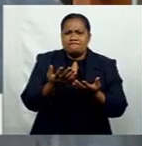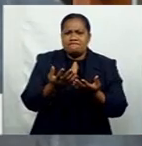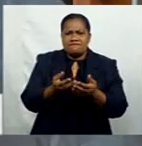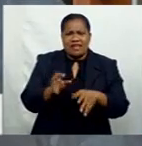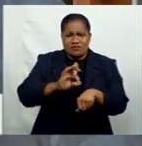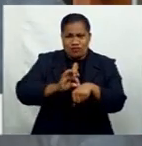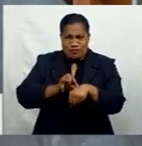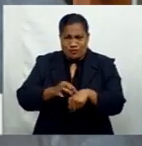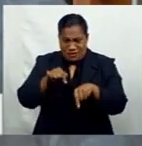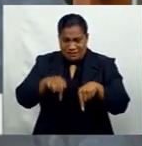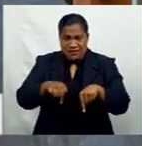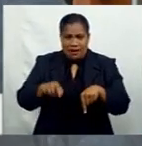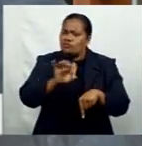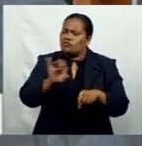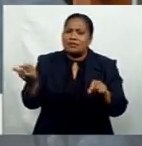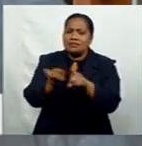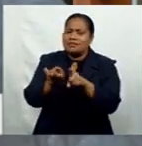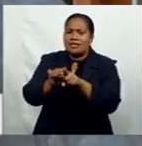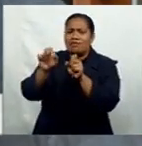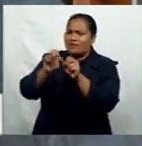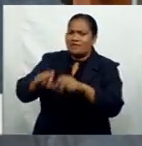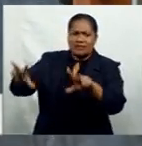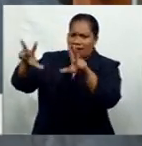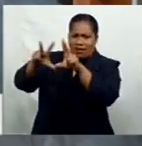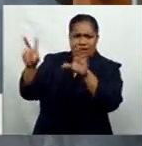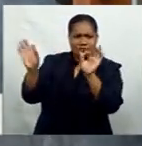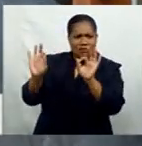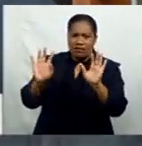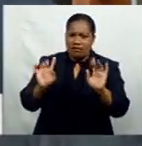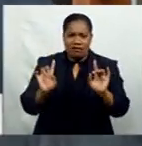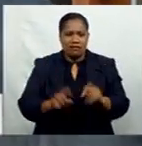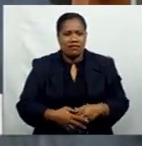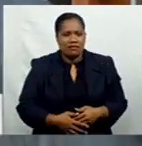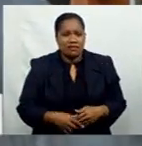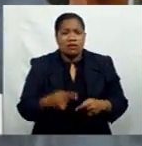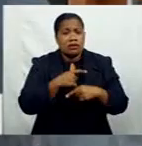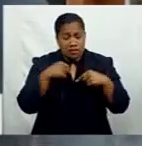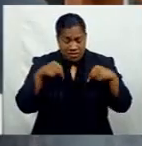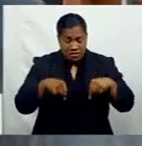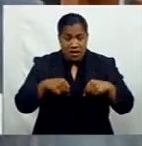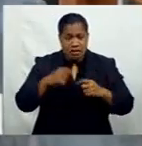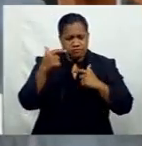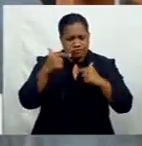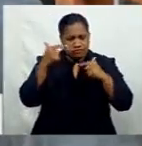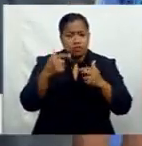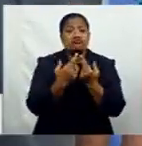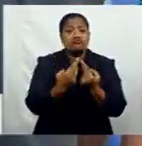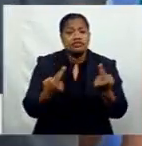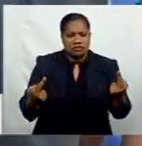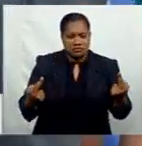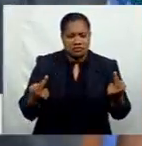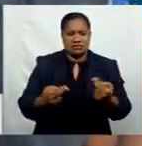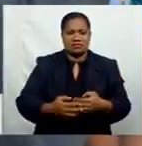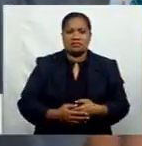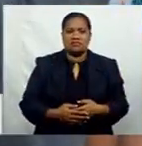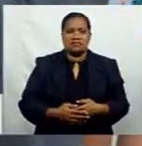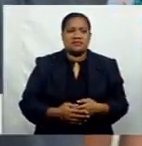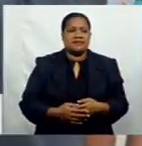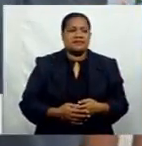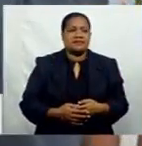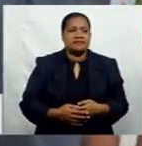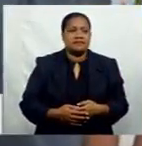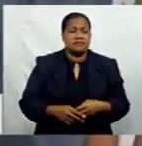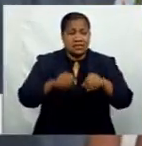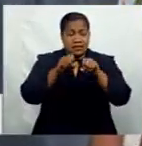And we have the limited resources here to cater for that. Ratuwilyame says an